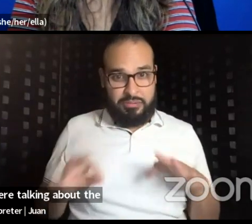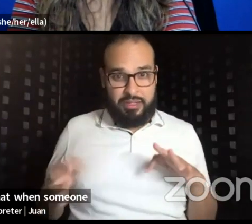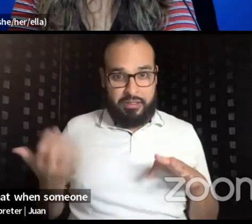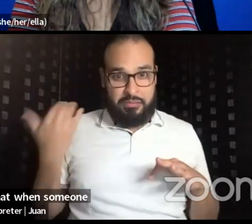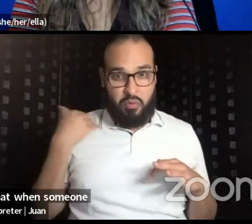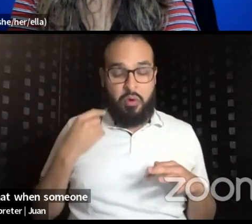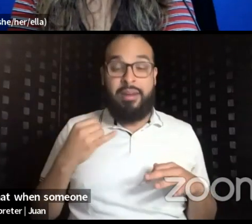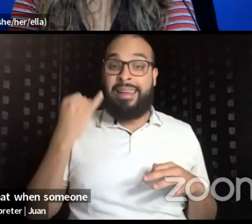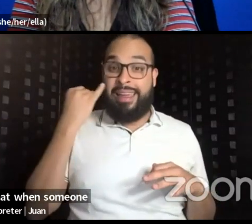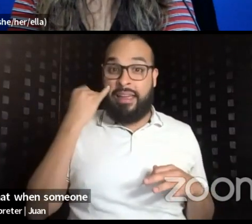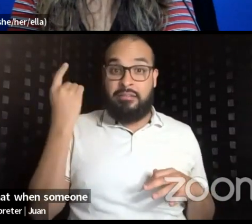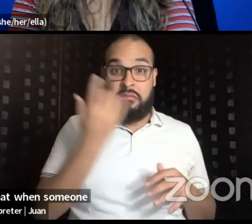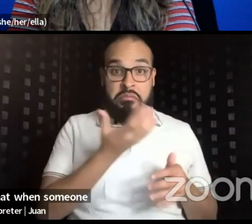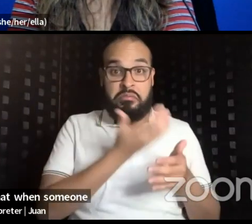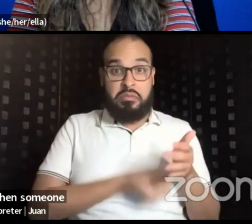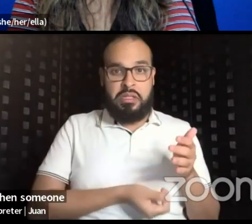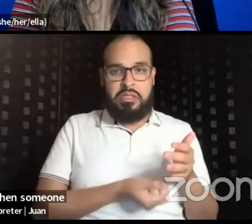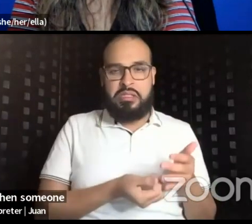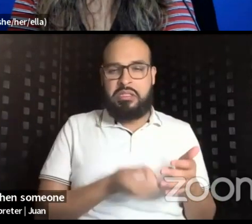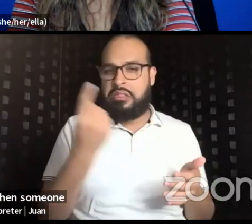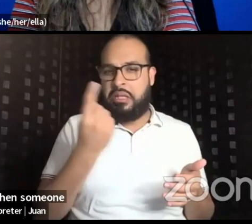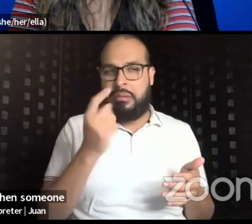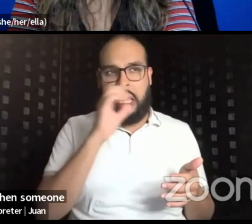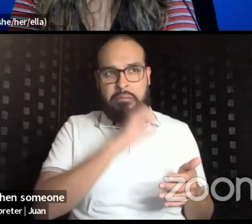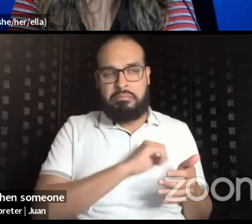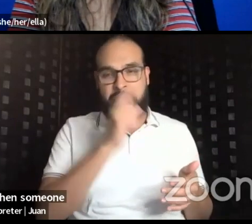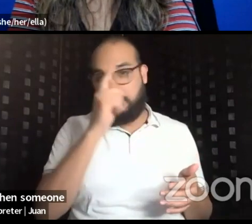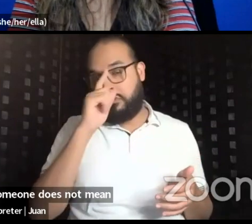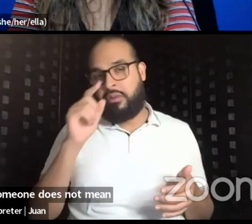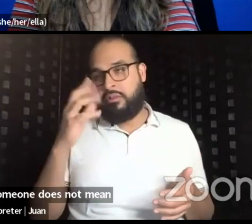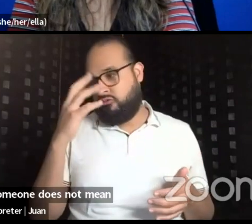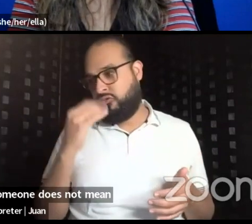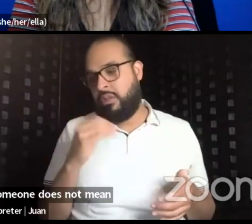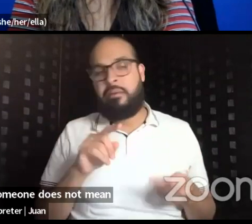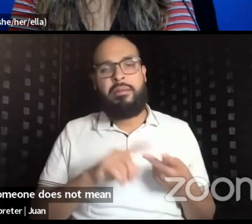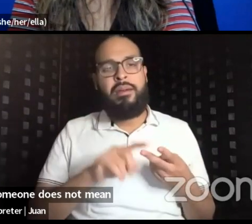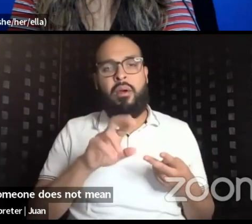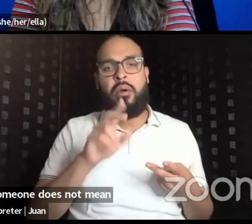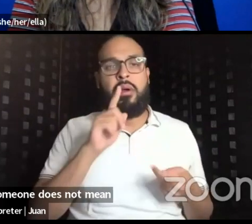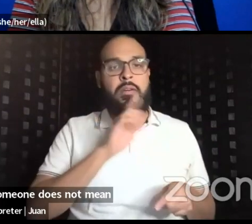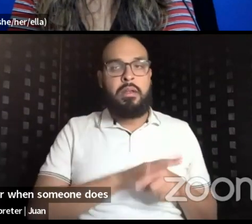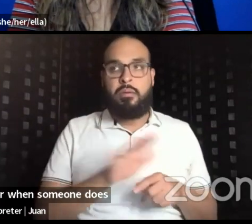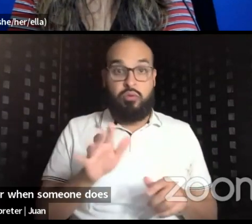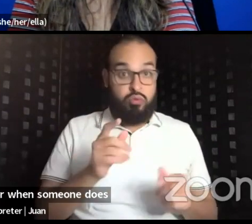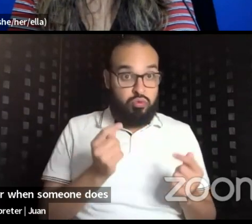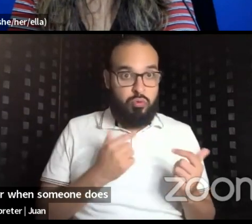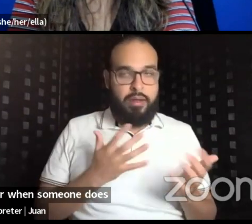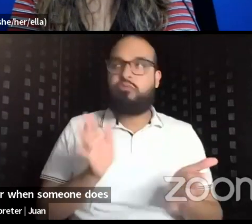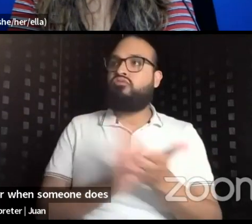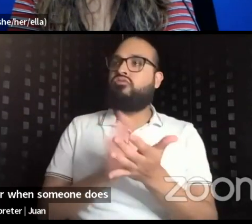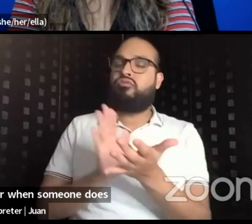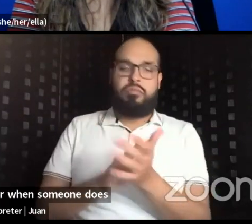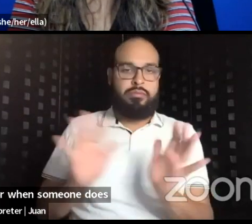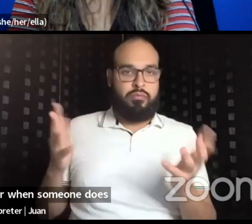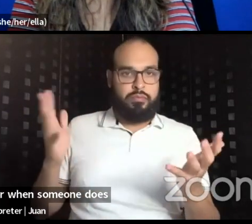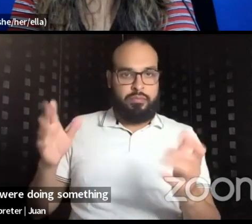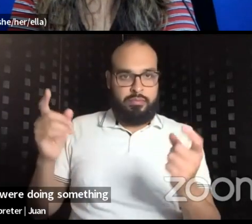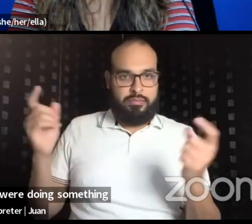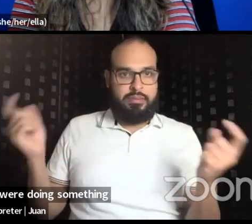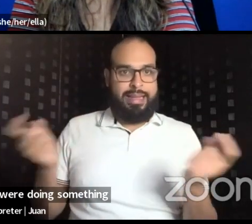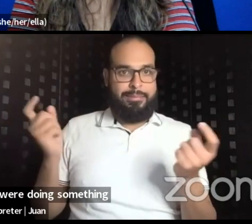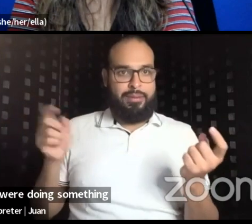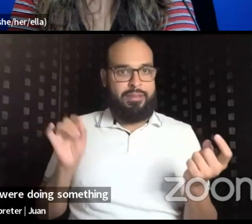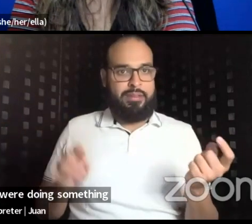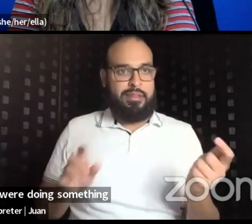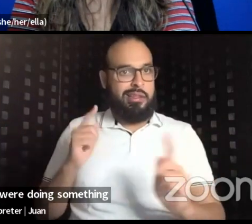session, when someone misses something for a nap or when someone does not meet a commitment because they were doing something else, you celebrate that. You're like, yes, that is, that is the point. That is the